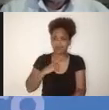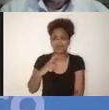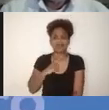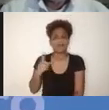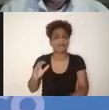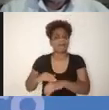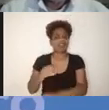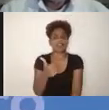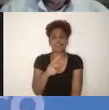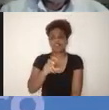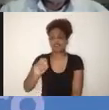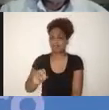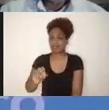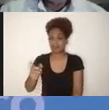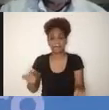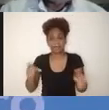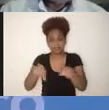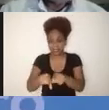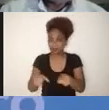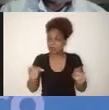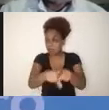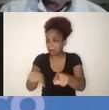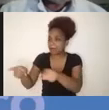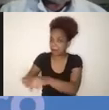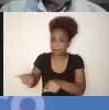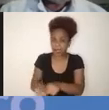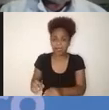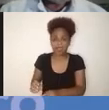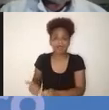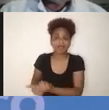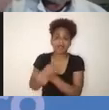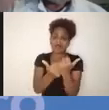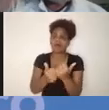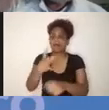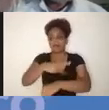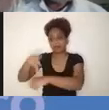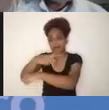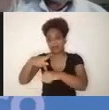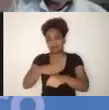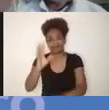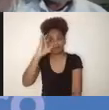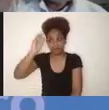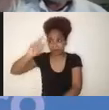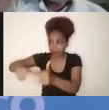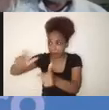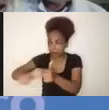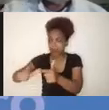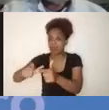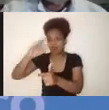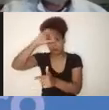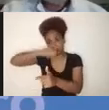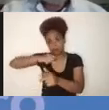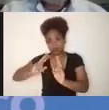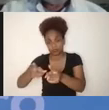support countries develop solutions and ensuring learning continuity. Also from the private sector. Today